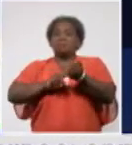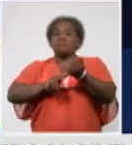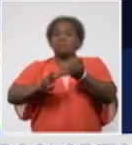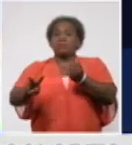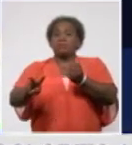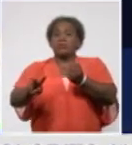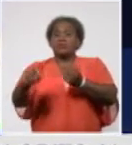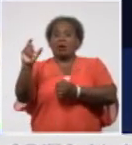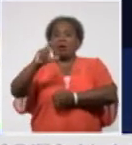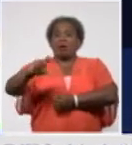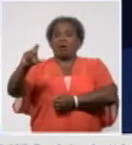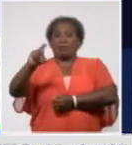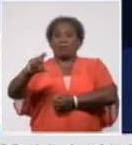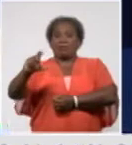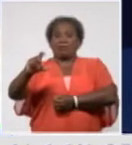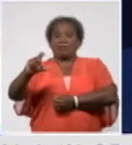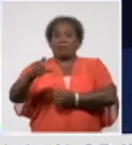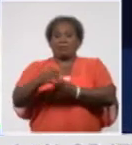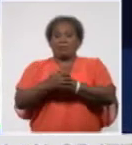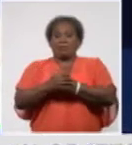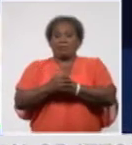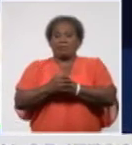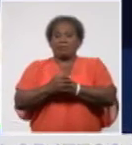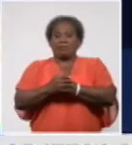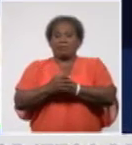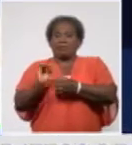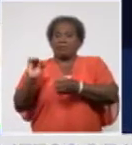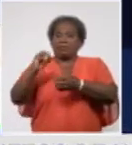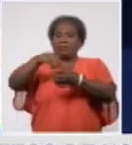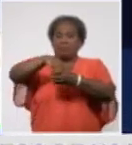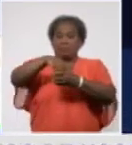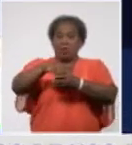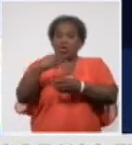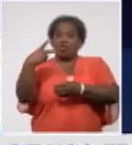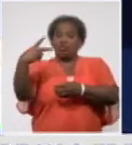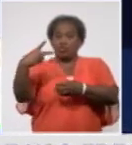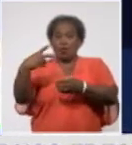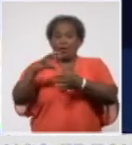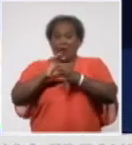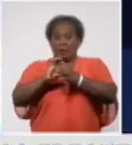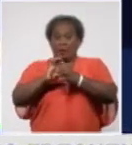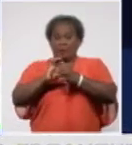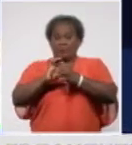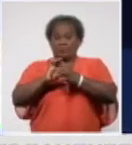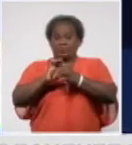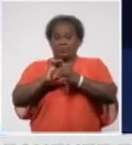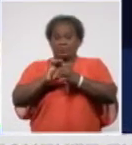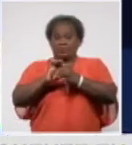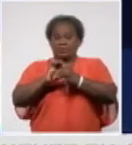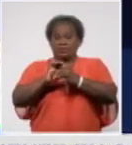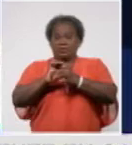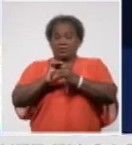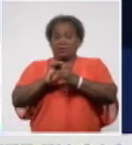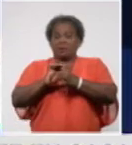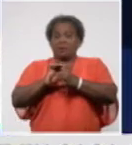one serious patient passed to closely monitored, and one being closely monitored passed to serious.